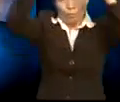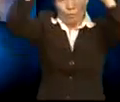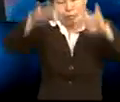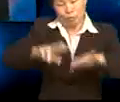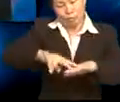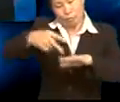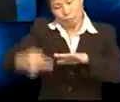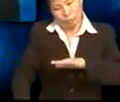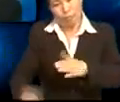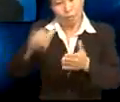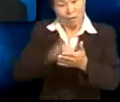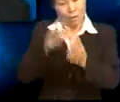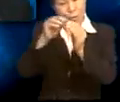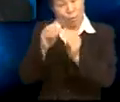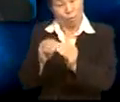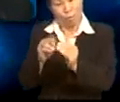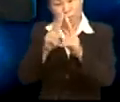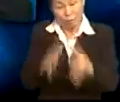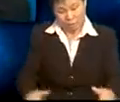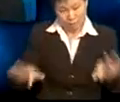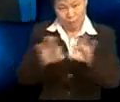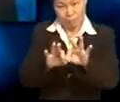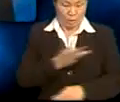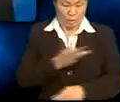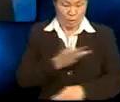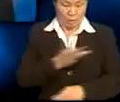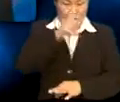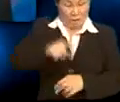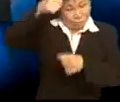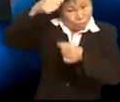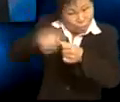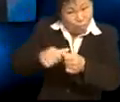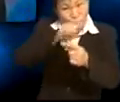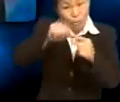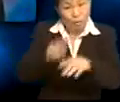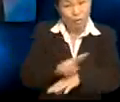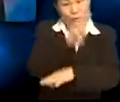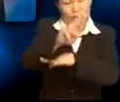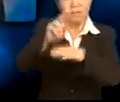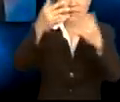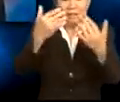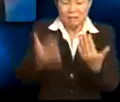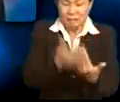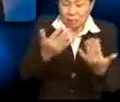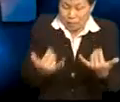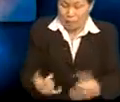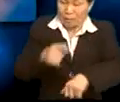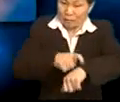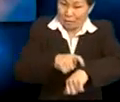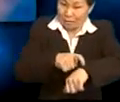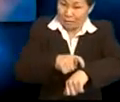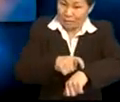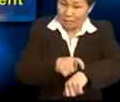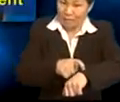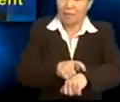There is one more very important thing that we have to remember when we use the simple present tense. It's